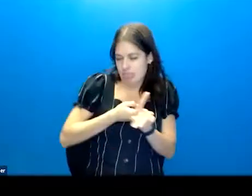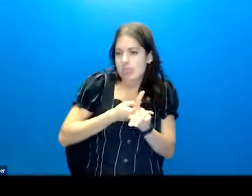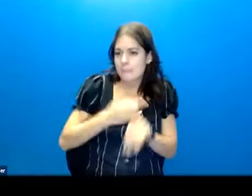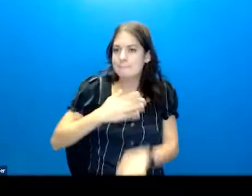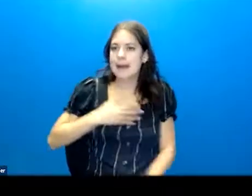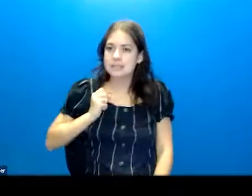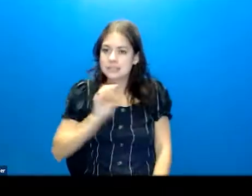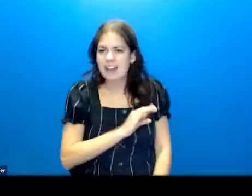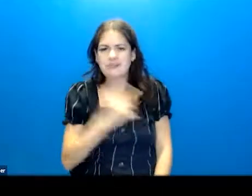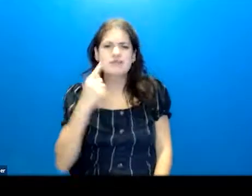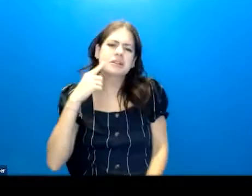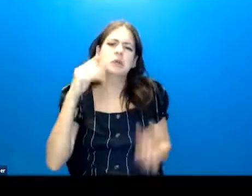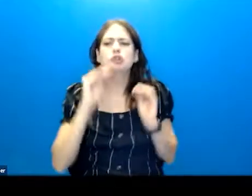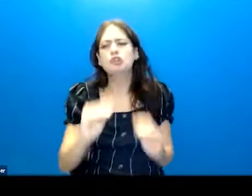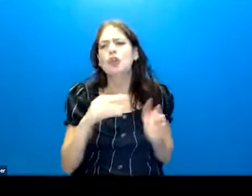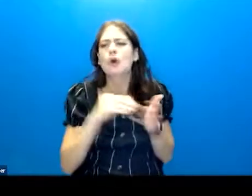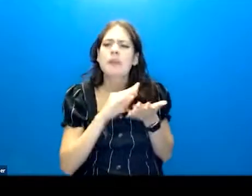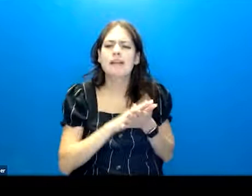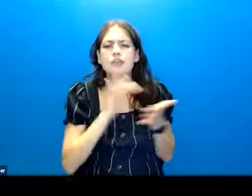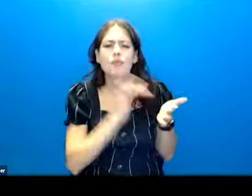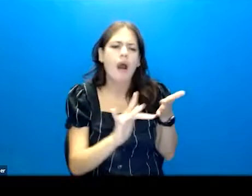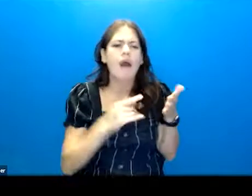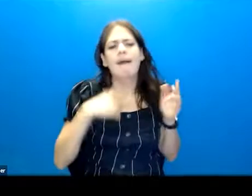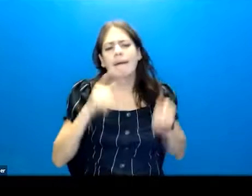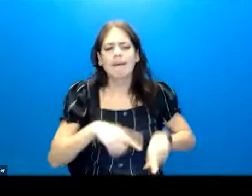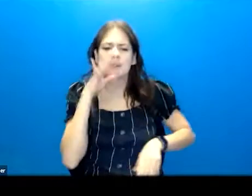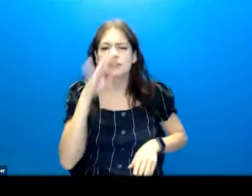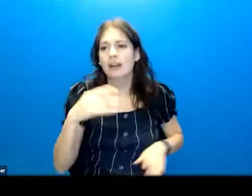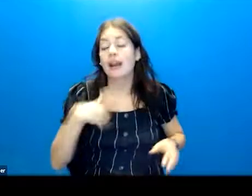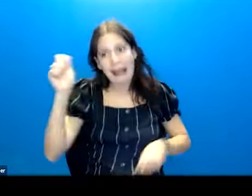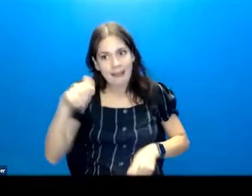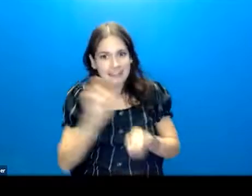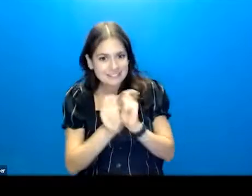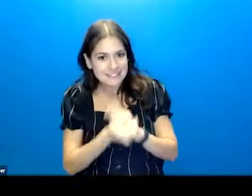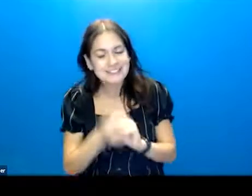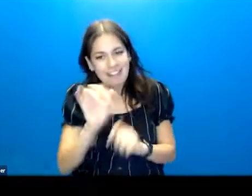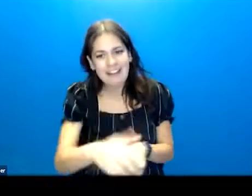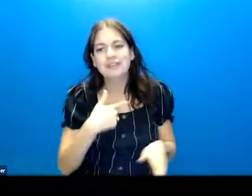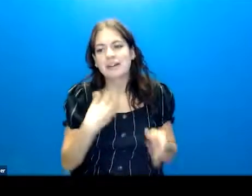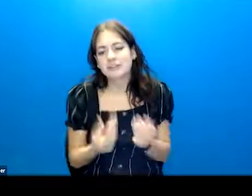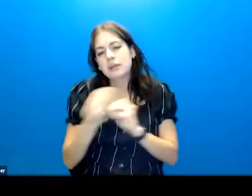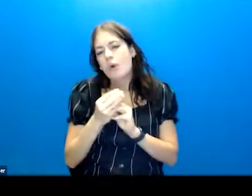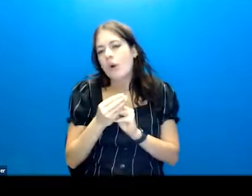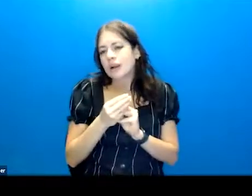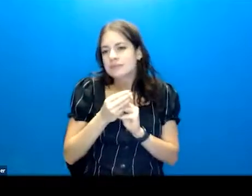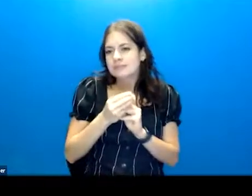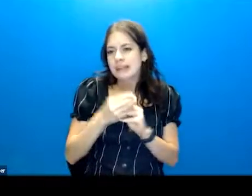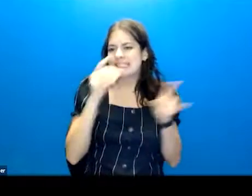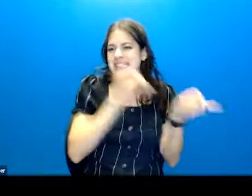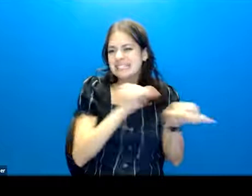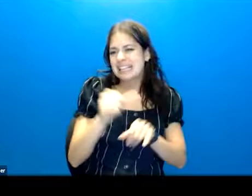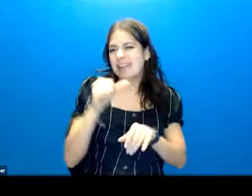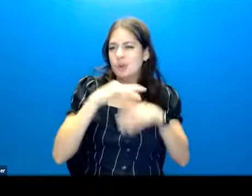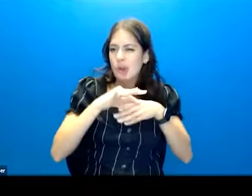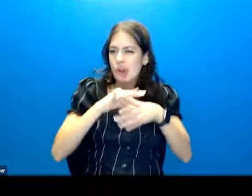staff were saying, there's no space to write, and I can't keep things straight. And I was like, well, I can fix that. So I just made more space. It's the same content.